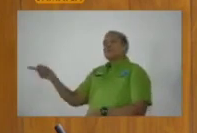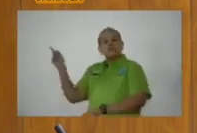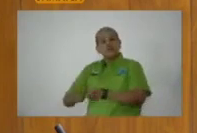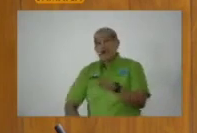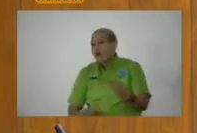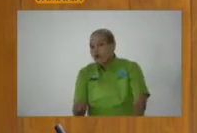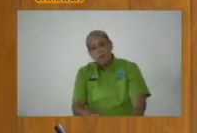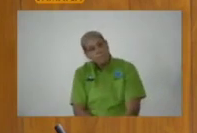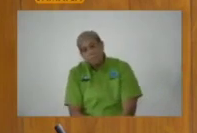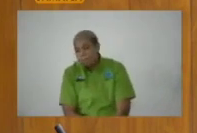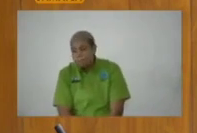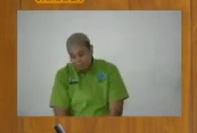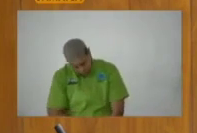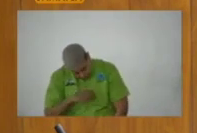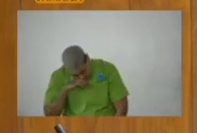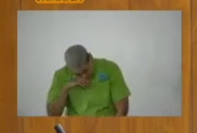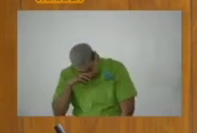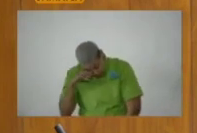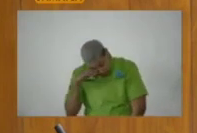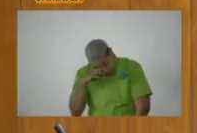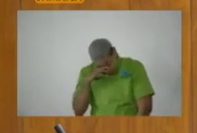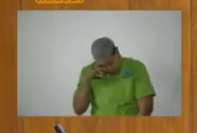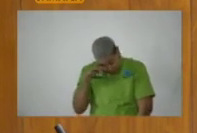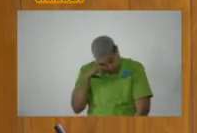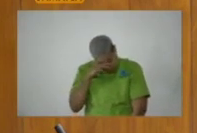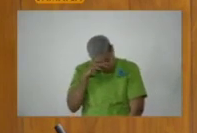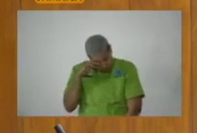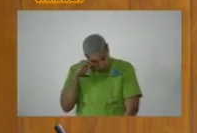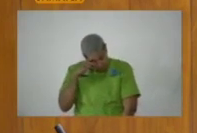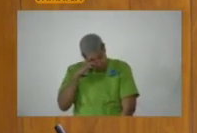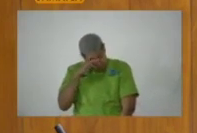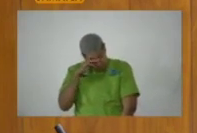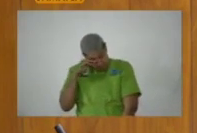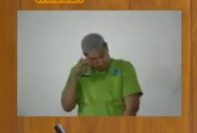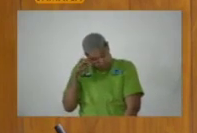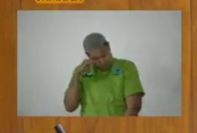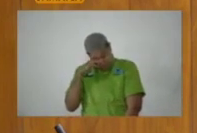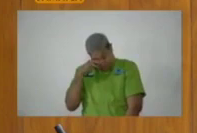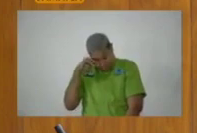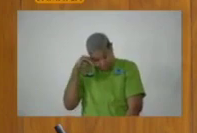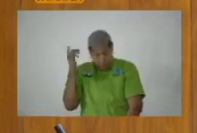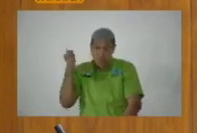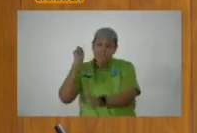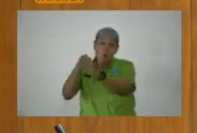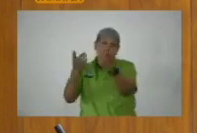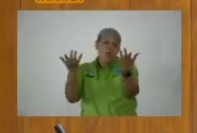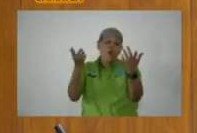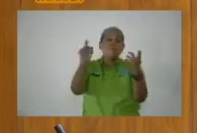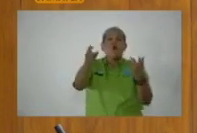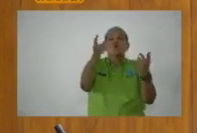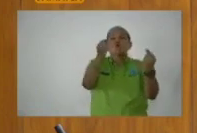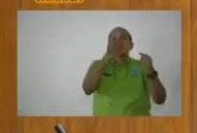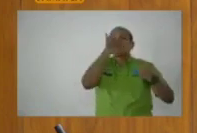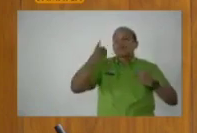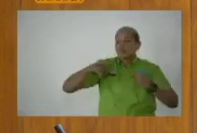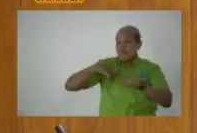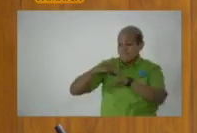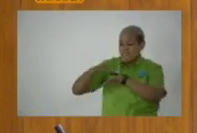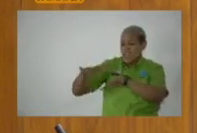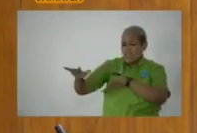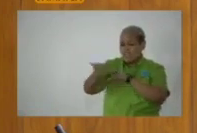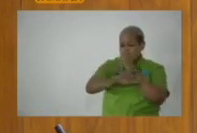elections. Right? So the point is, we must do better. We have vacancies